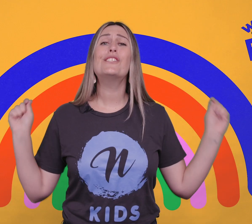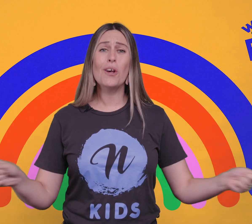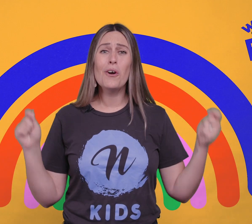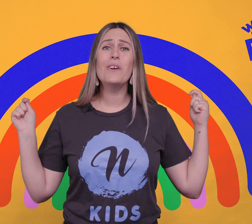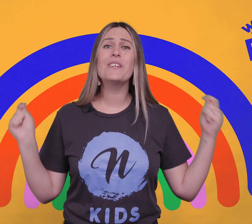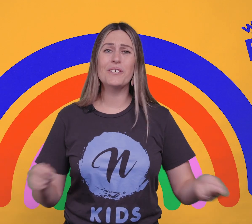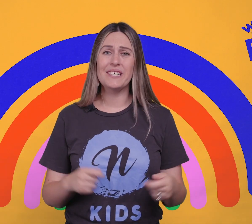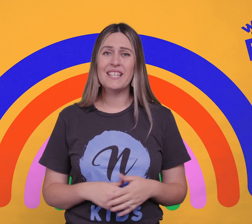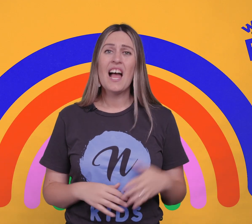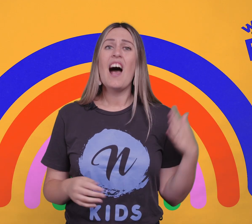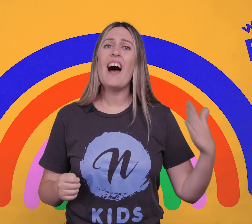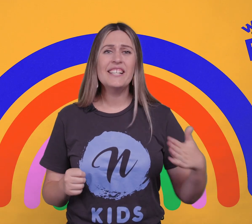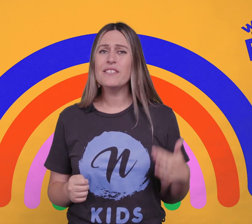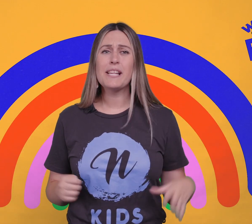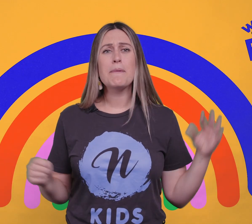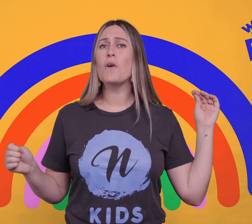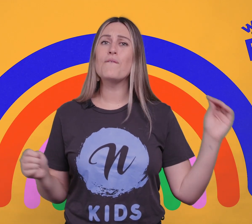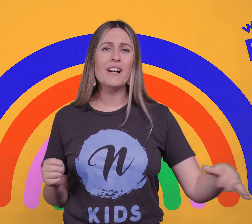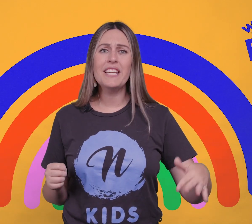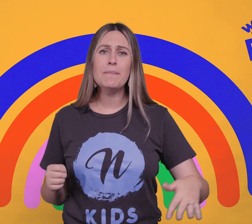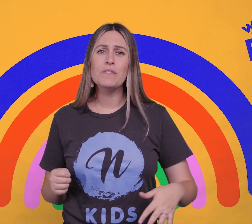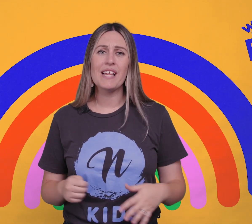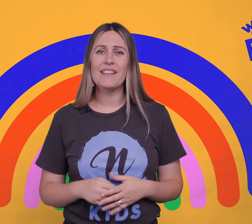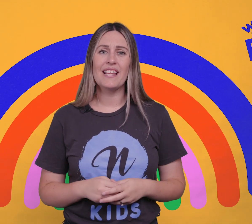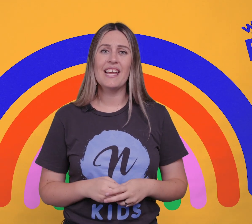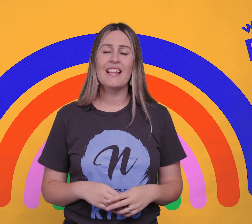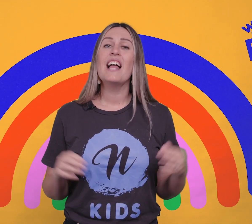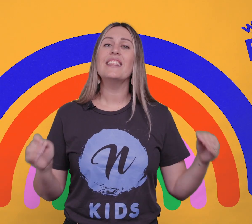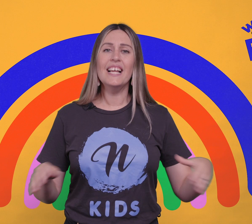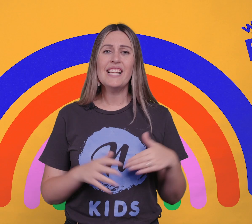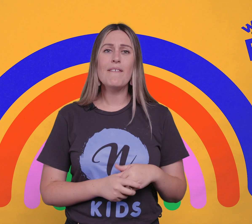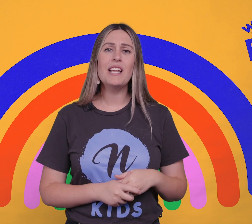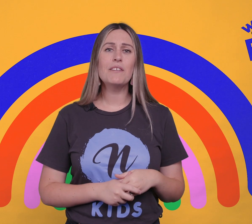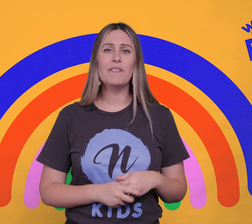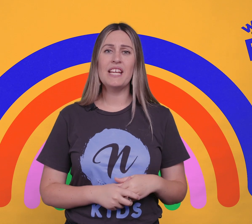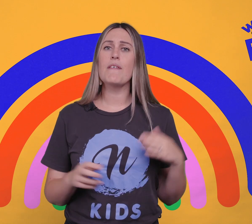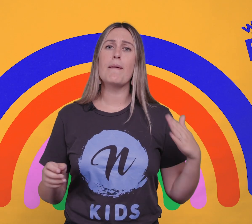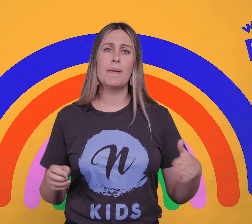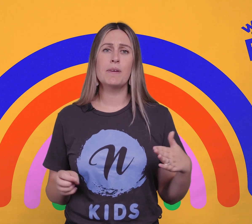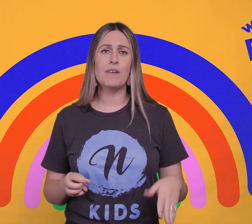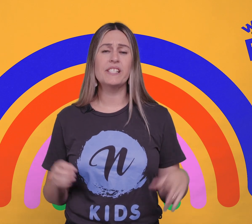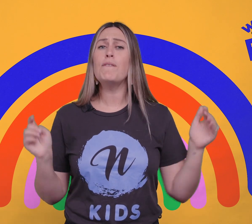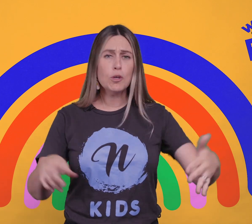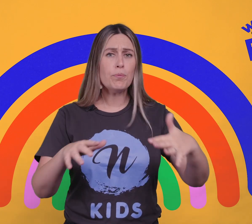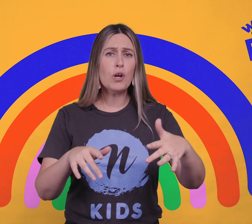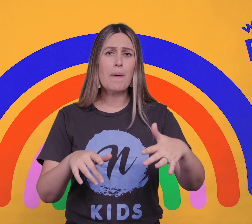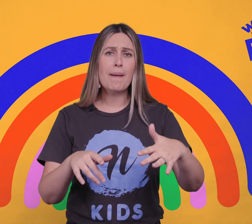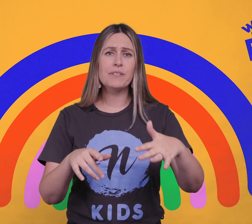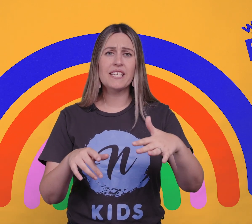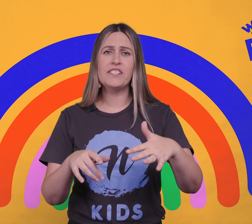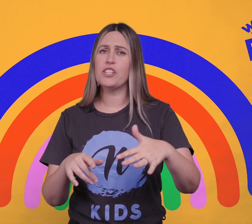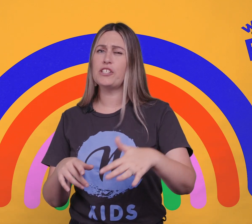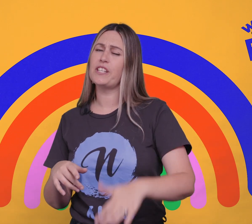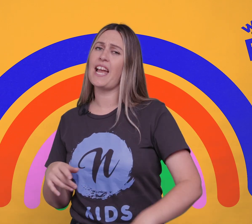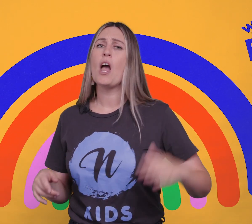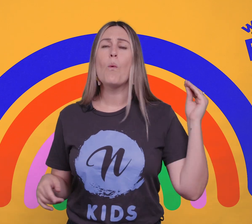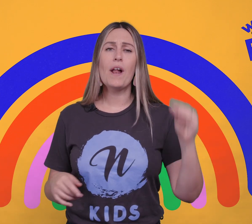So good. I saw some of your funky moves out there. Let's have another read of our memory verse. If you brought your Bible